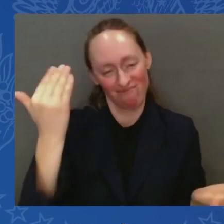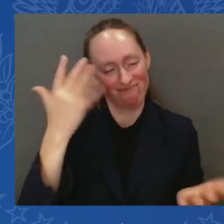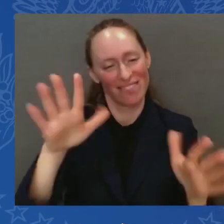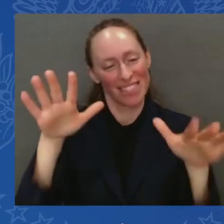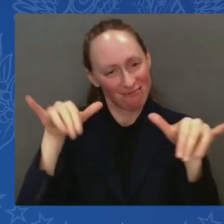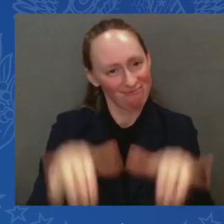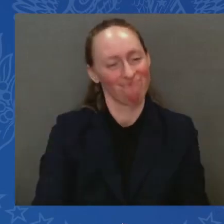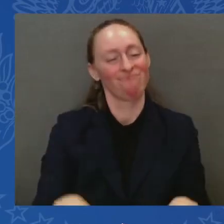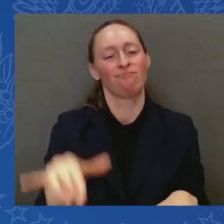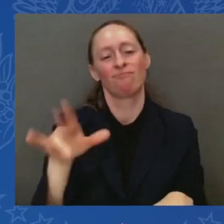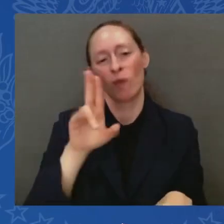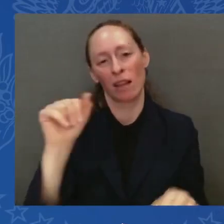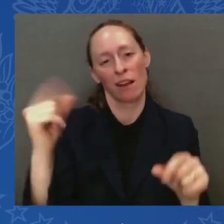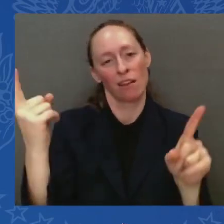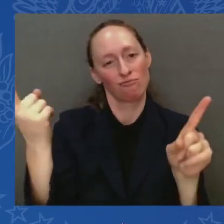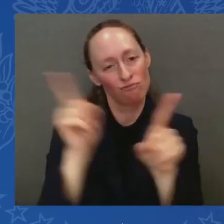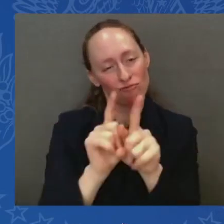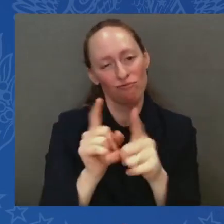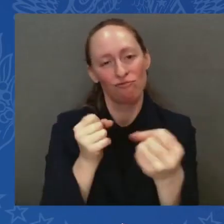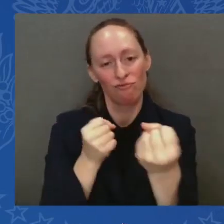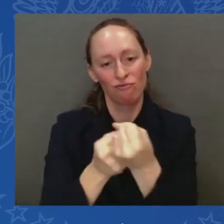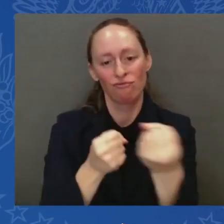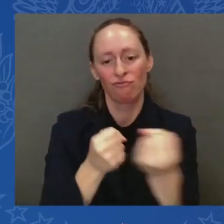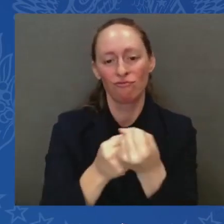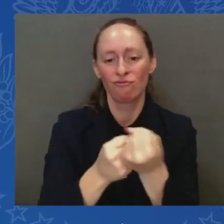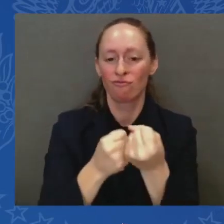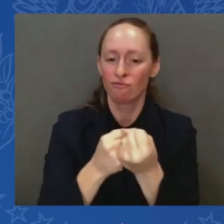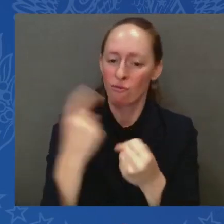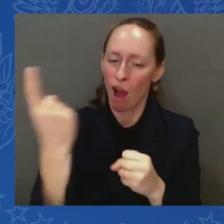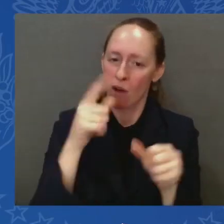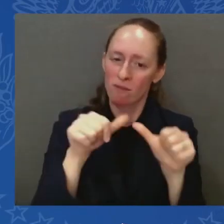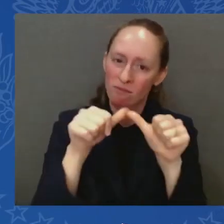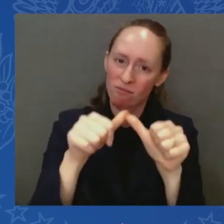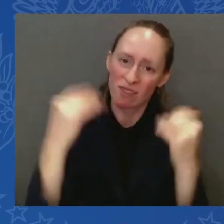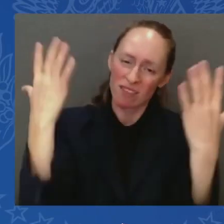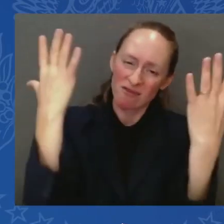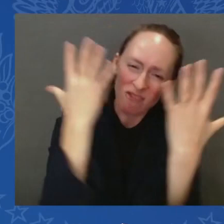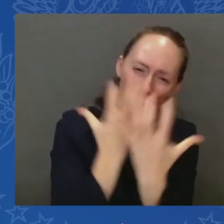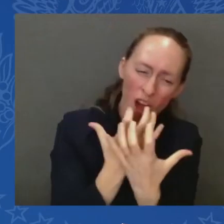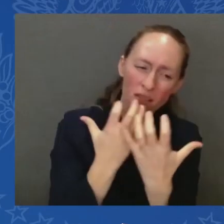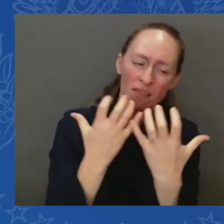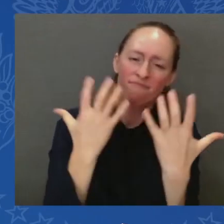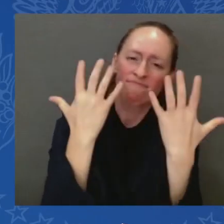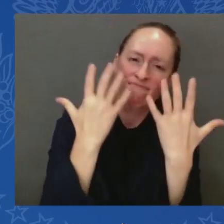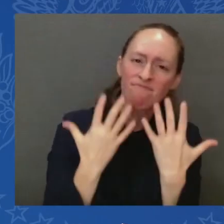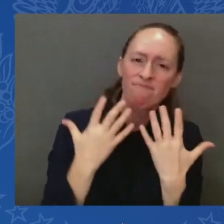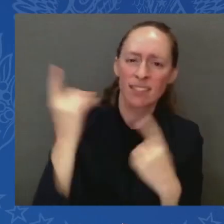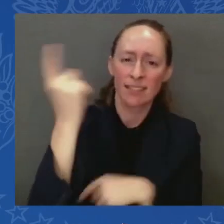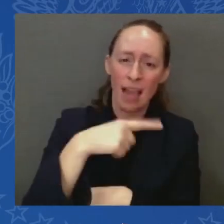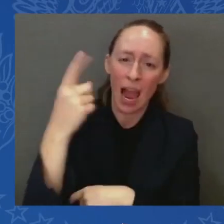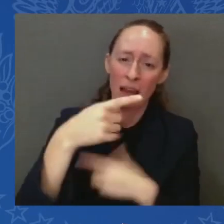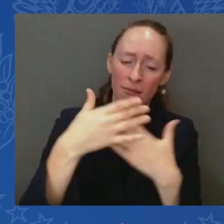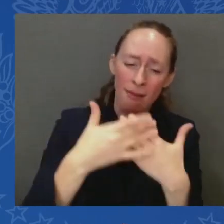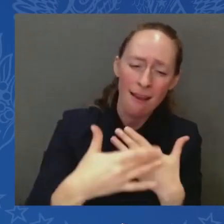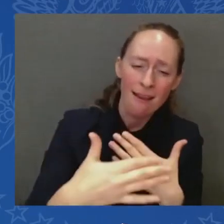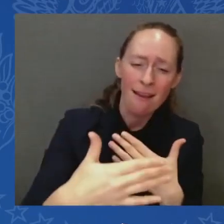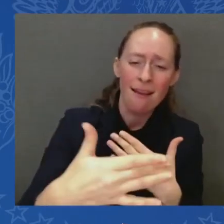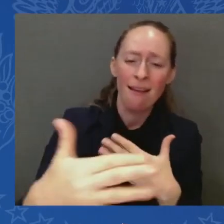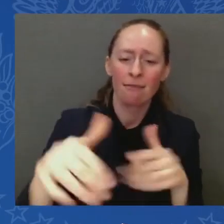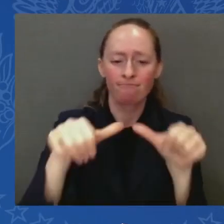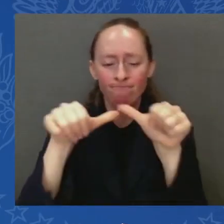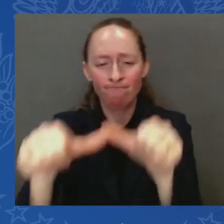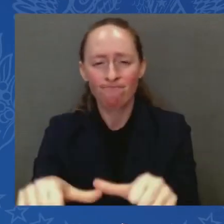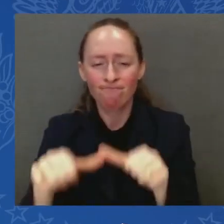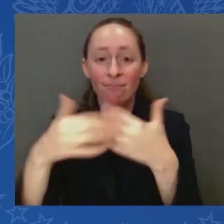those dark days. We'll walk beside you in the good days to come. And they will come. As you say in Hebrew,